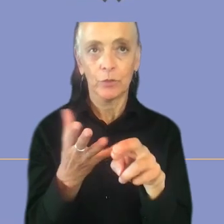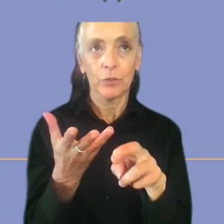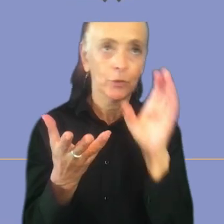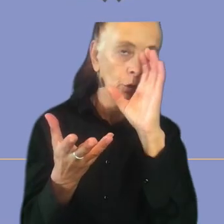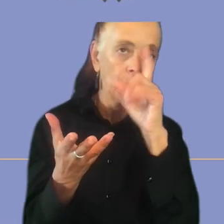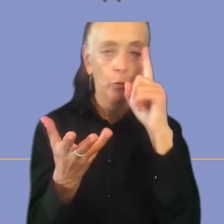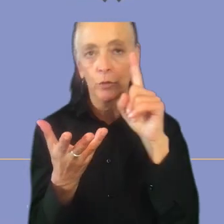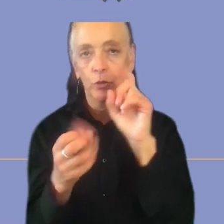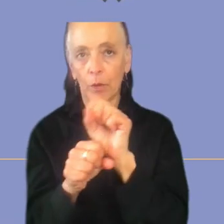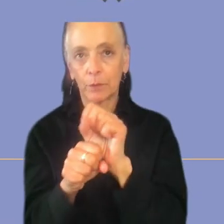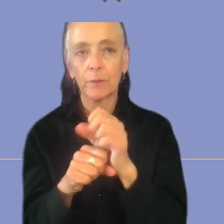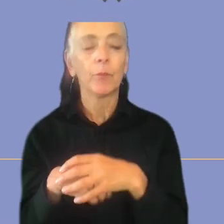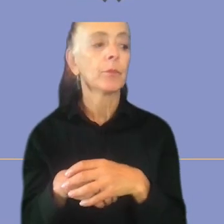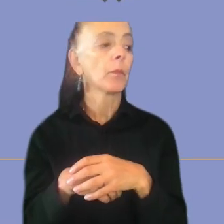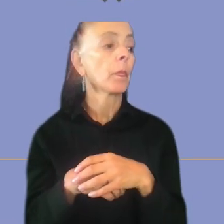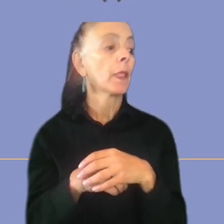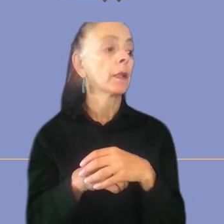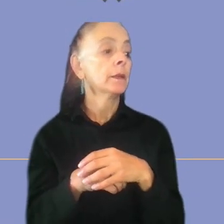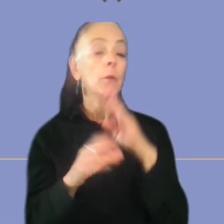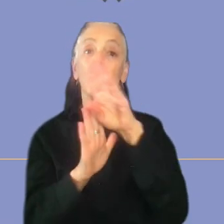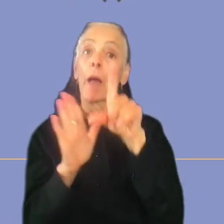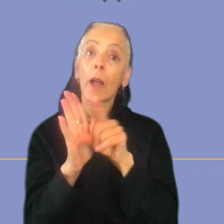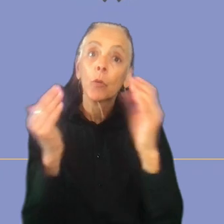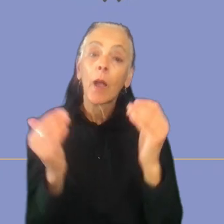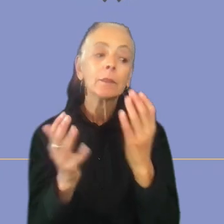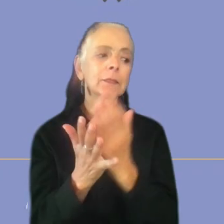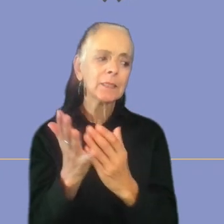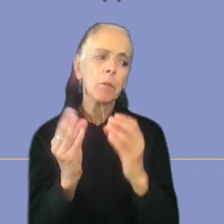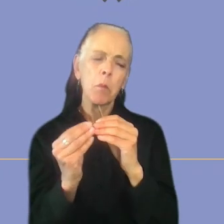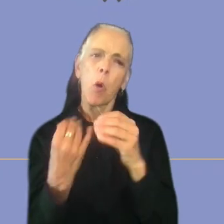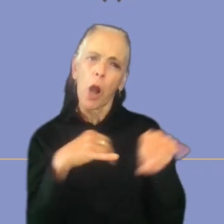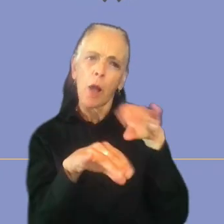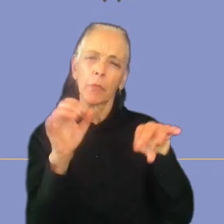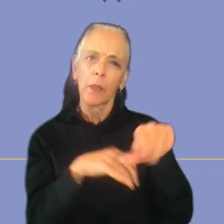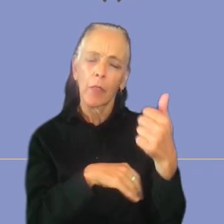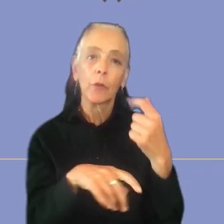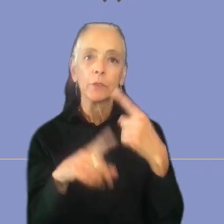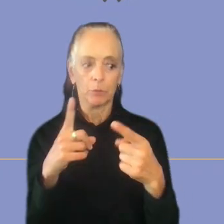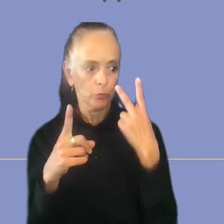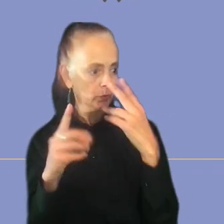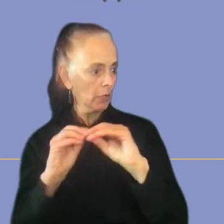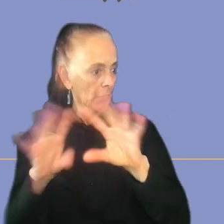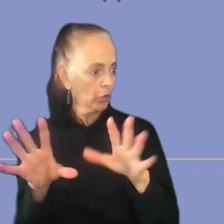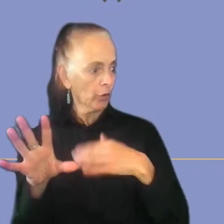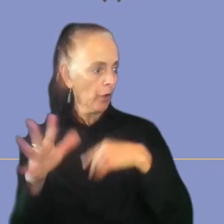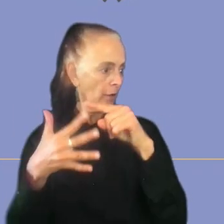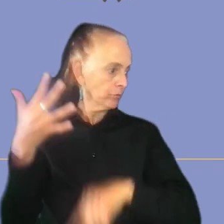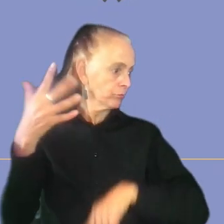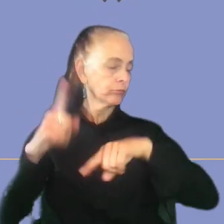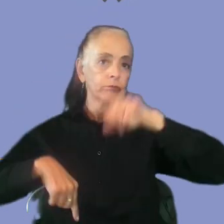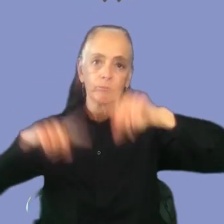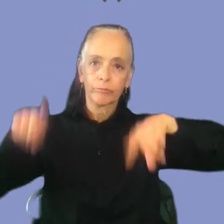background you can see that some are more common than others but it also clearly shows that there is a lot of different